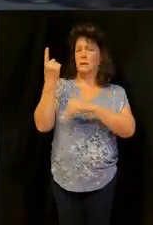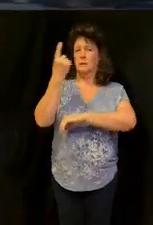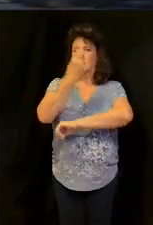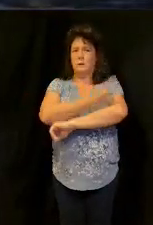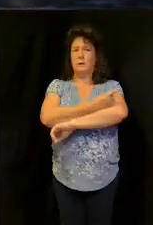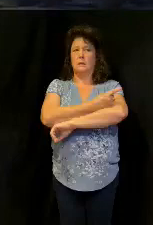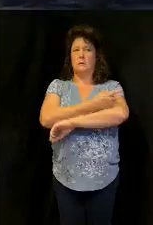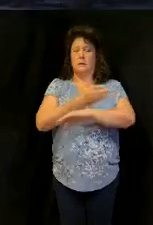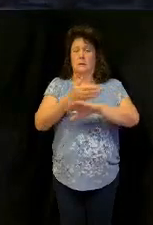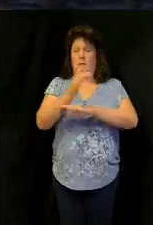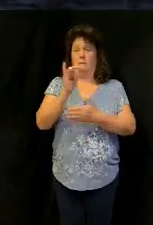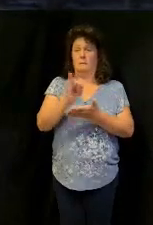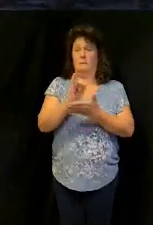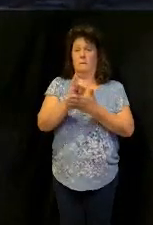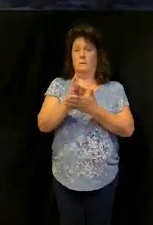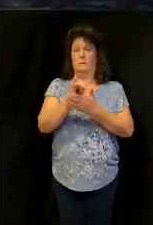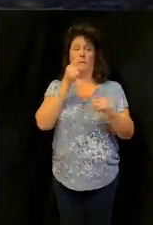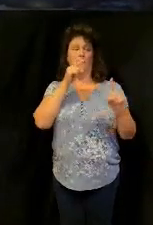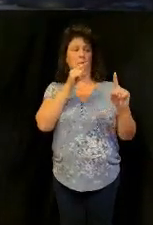now this is the point